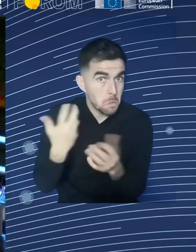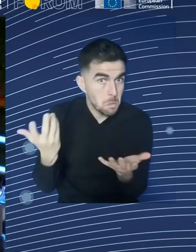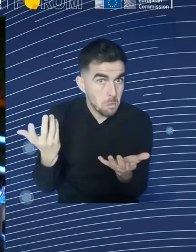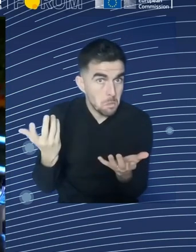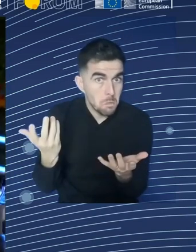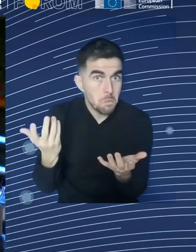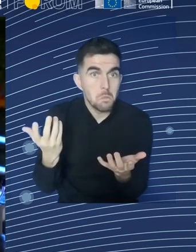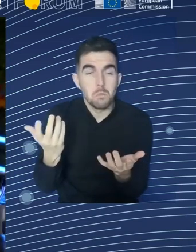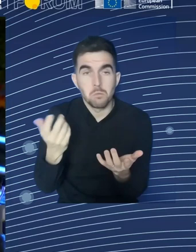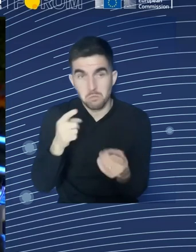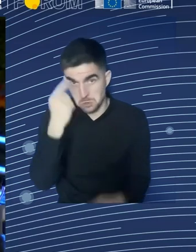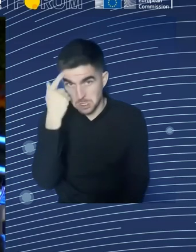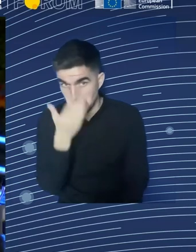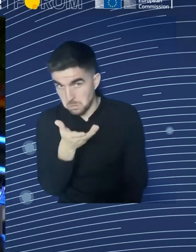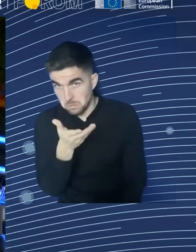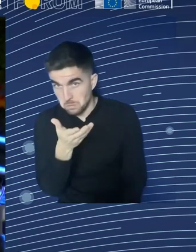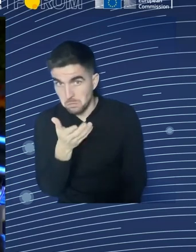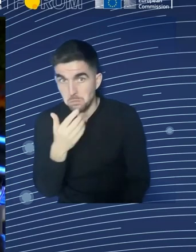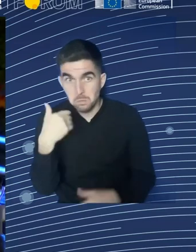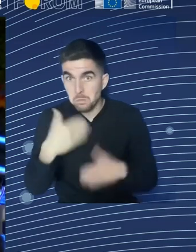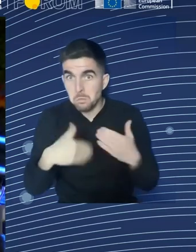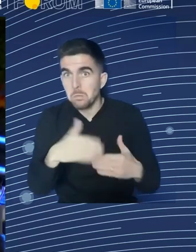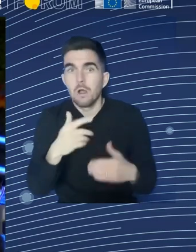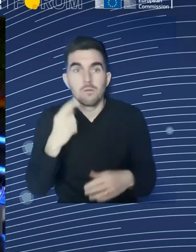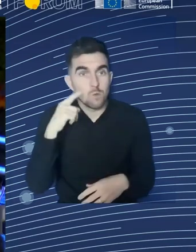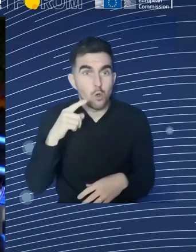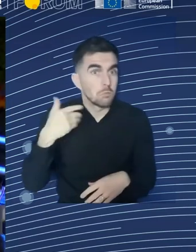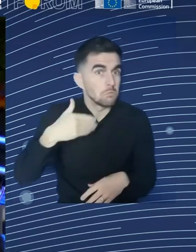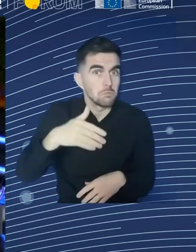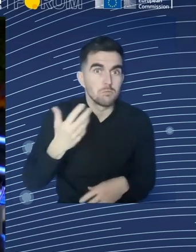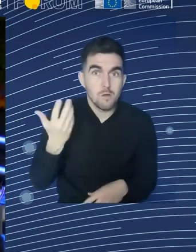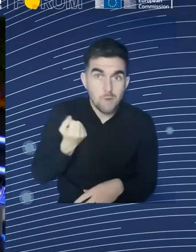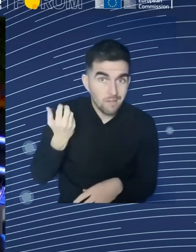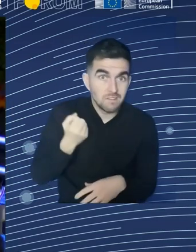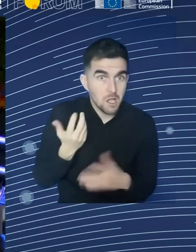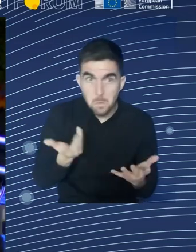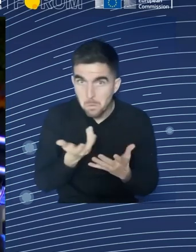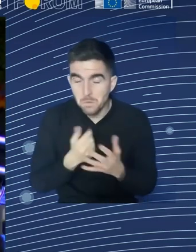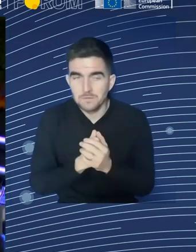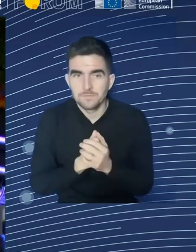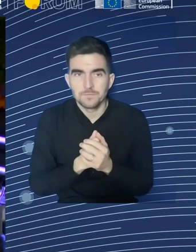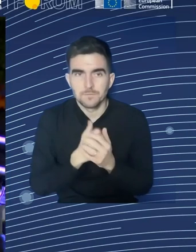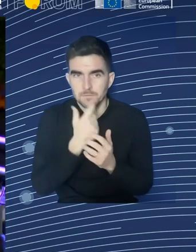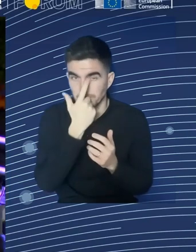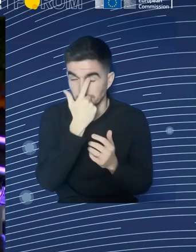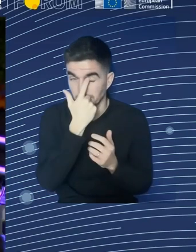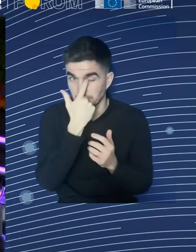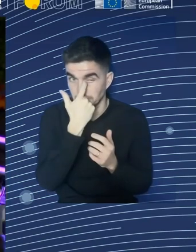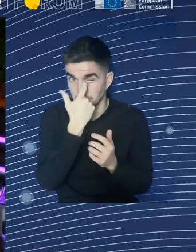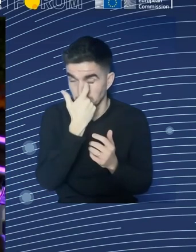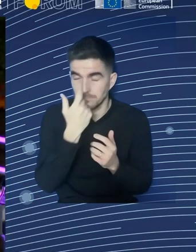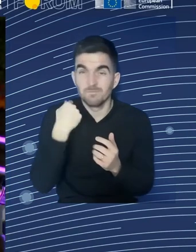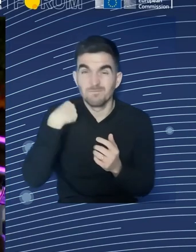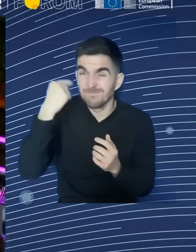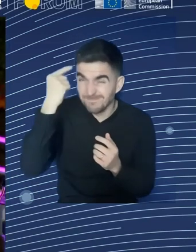on the productivity which we discussed over the past two days and also the use of artificial intelligence and other things.